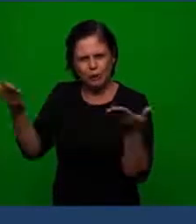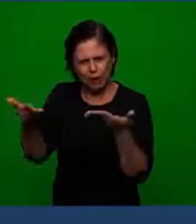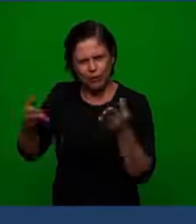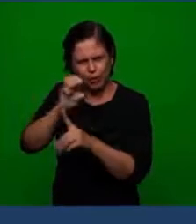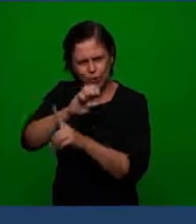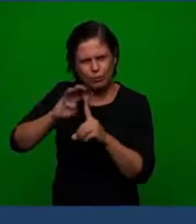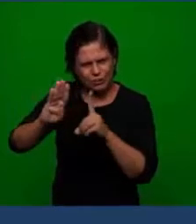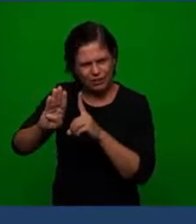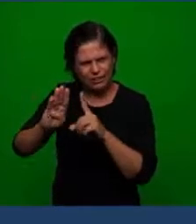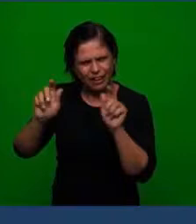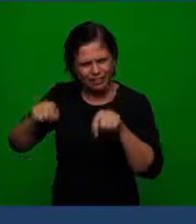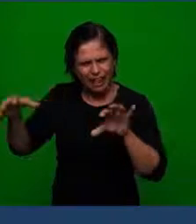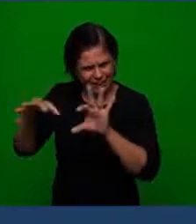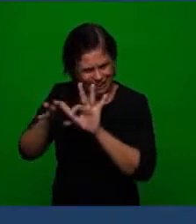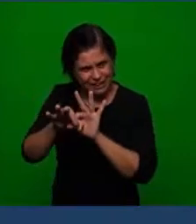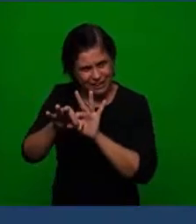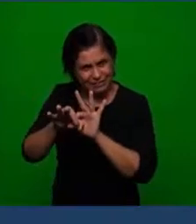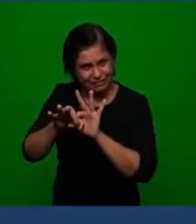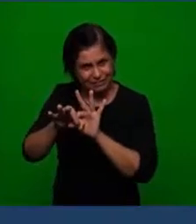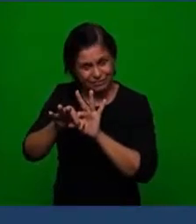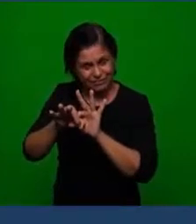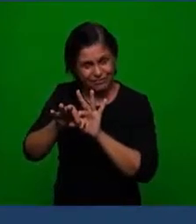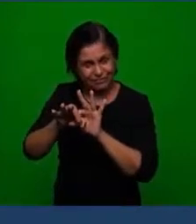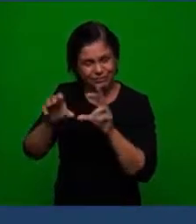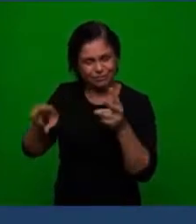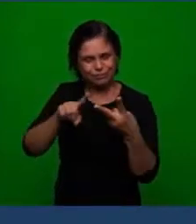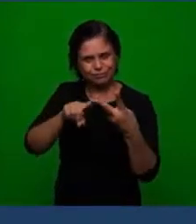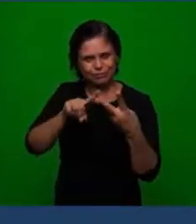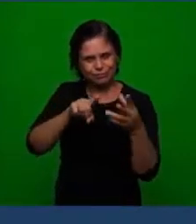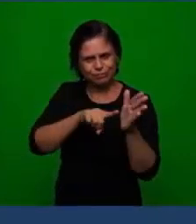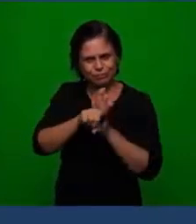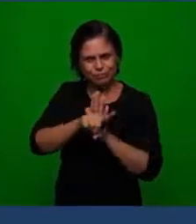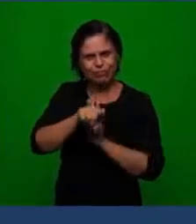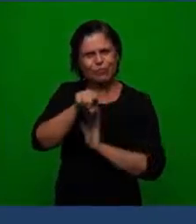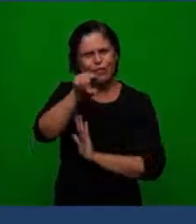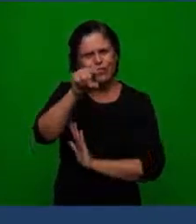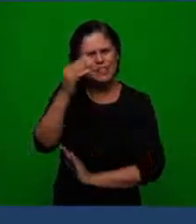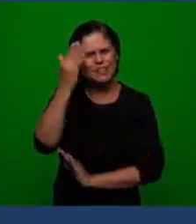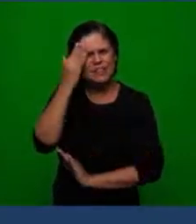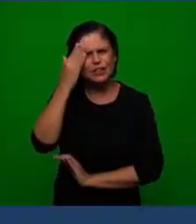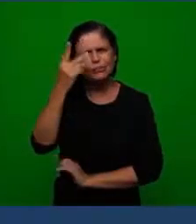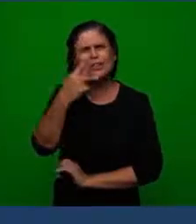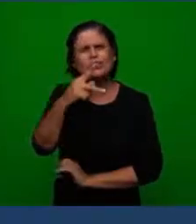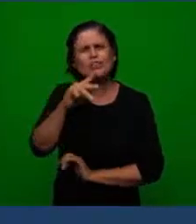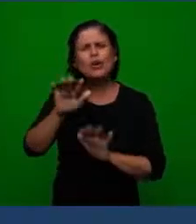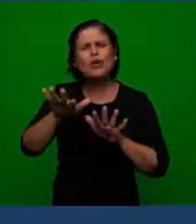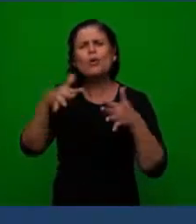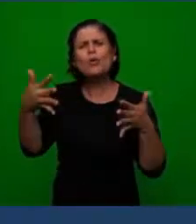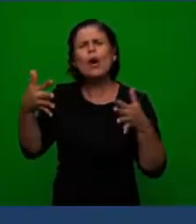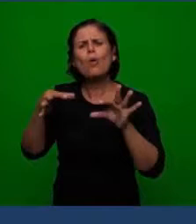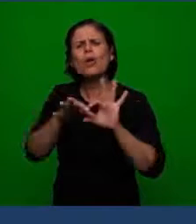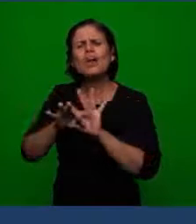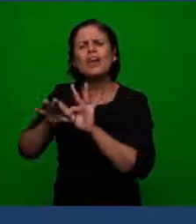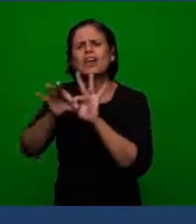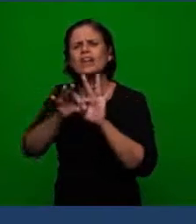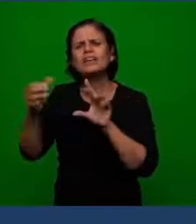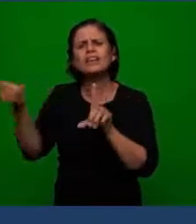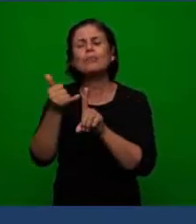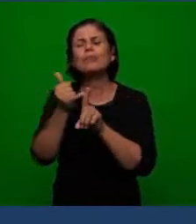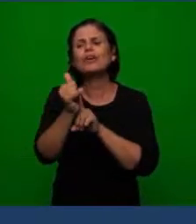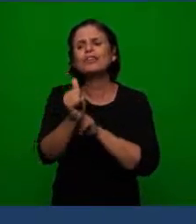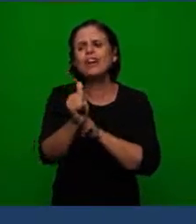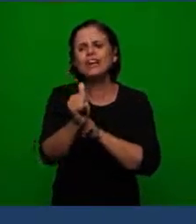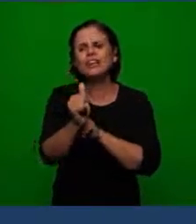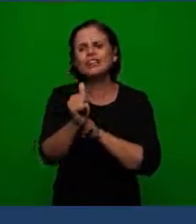at this moment in the Sunday school this is the first question so let's go to the second question in your understanding what is the